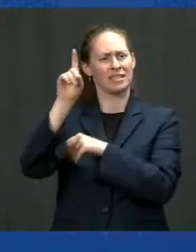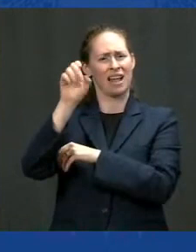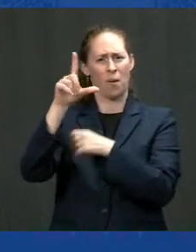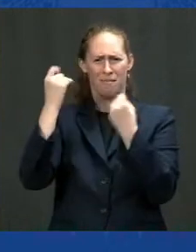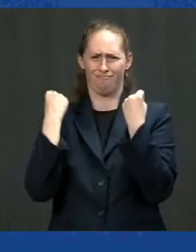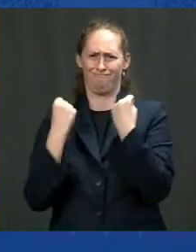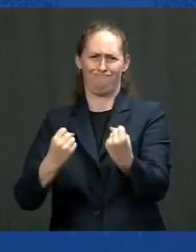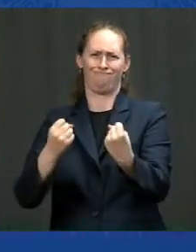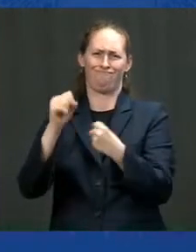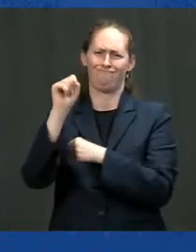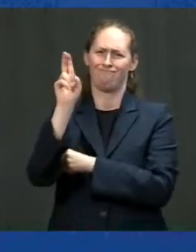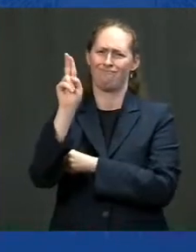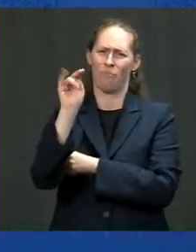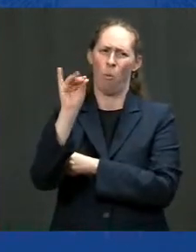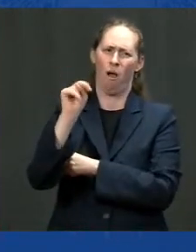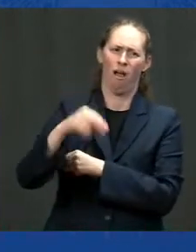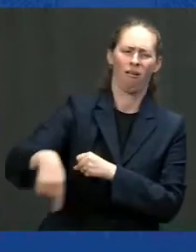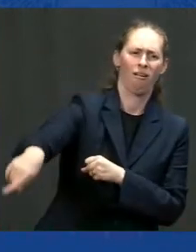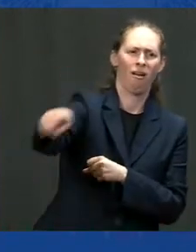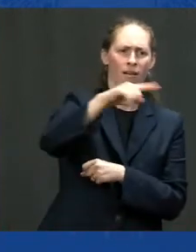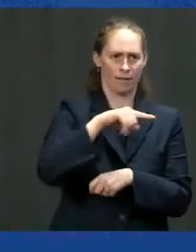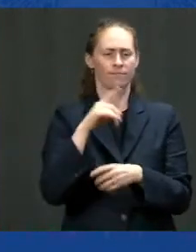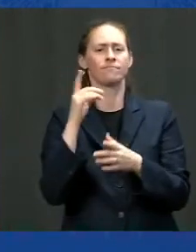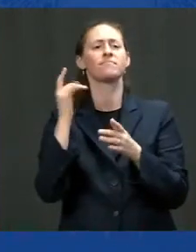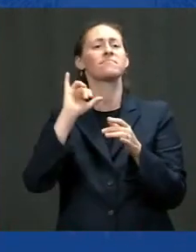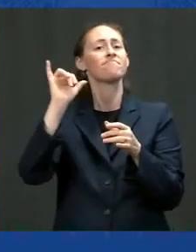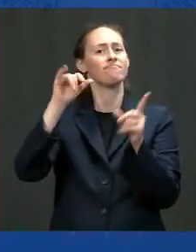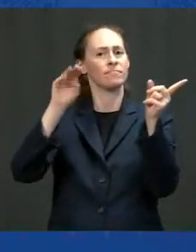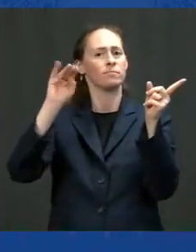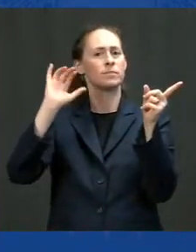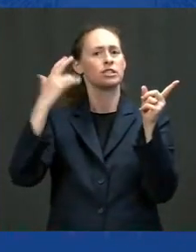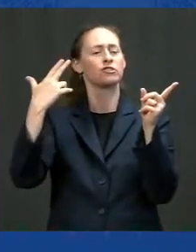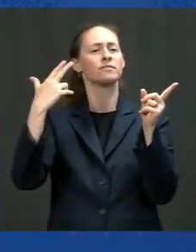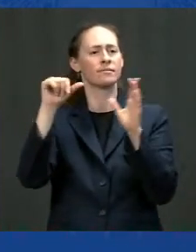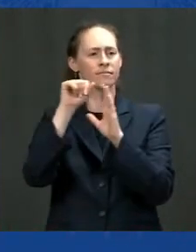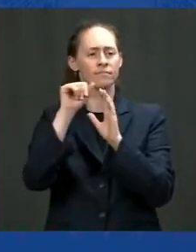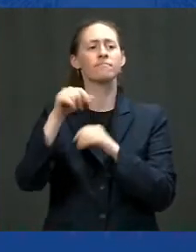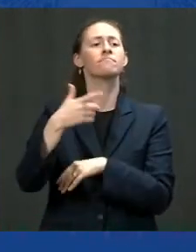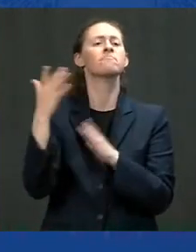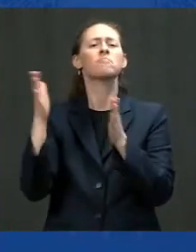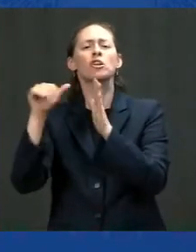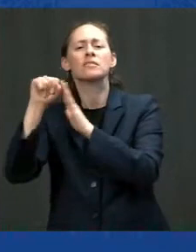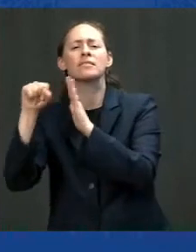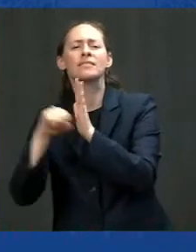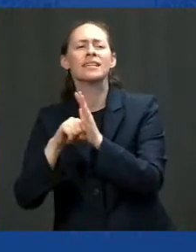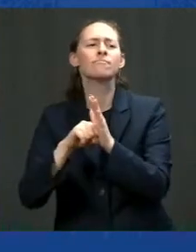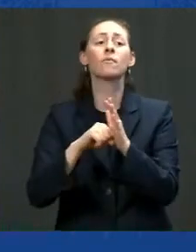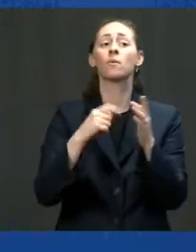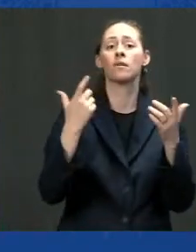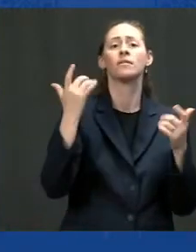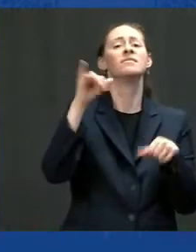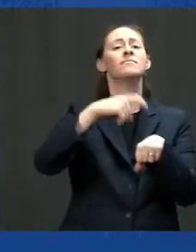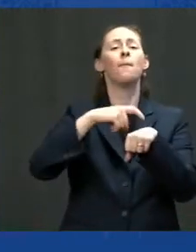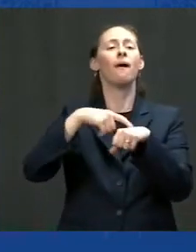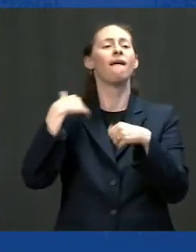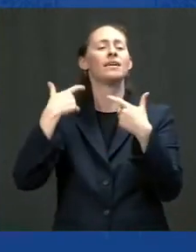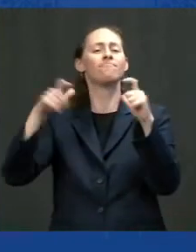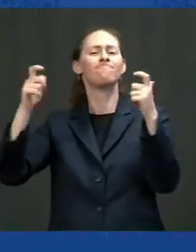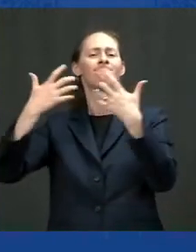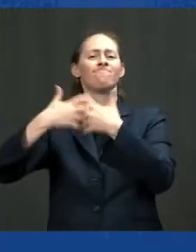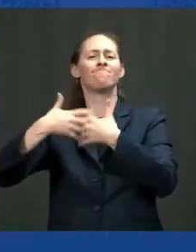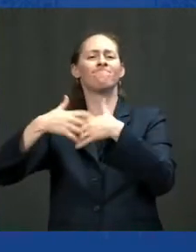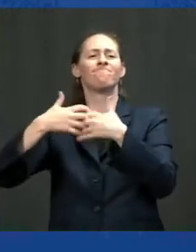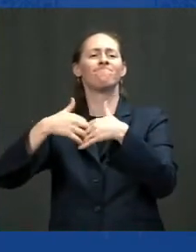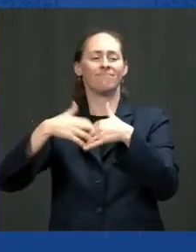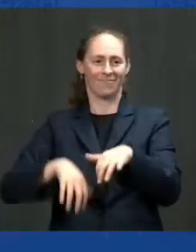because we're a small state and we had big plants but so uh so before you get upset remember you're you're you're you're to blame